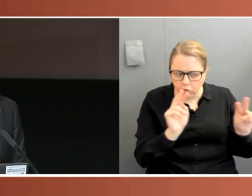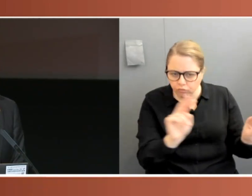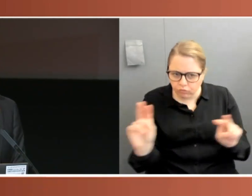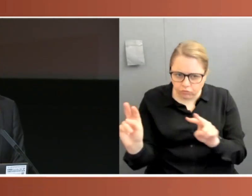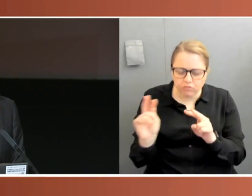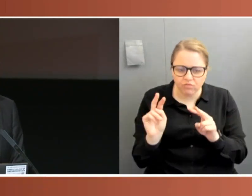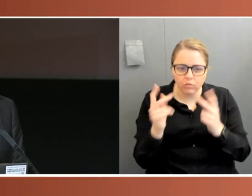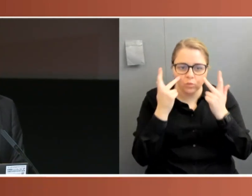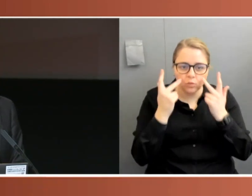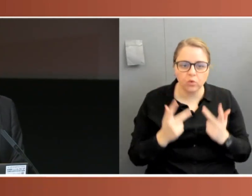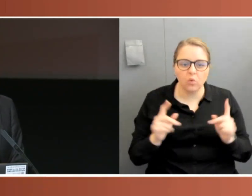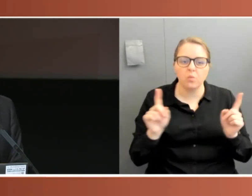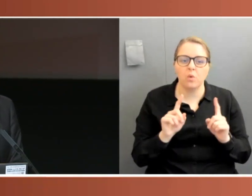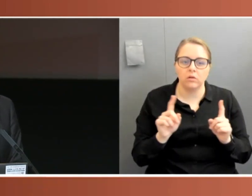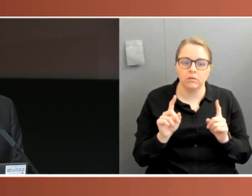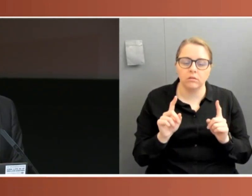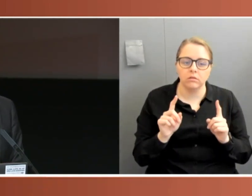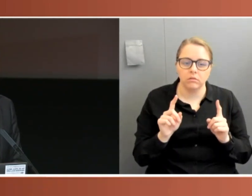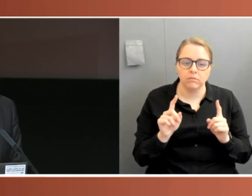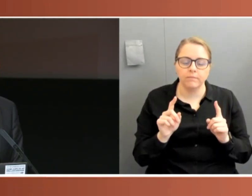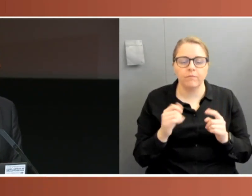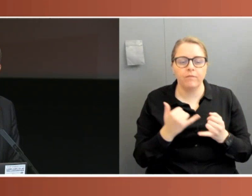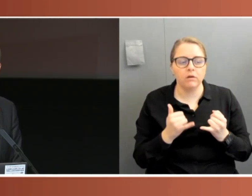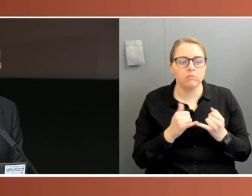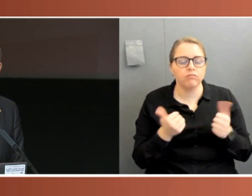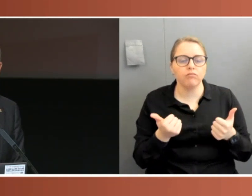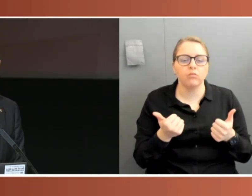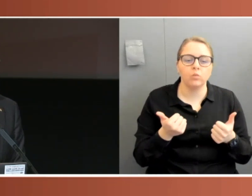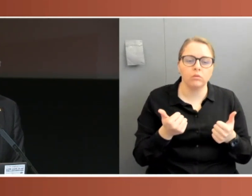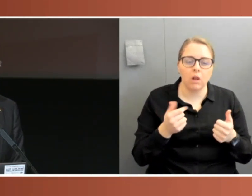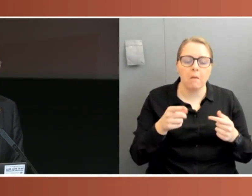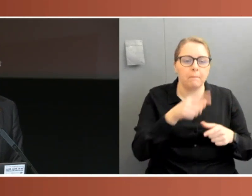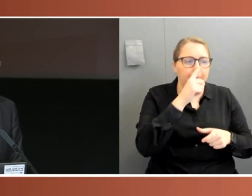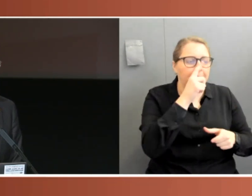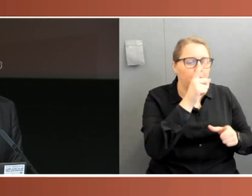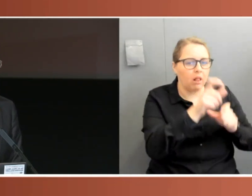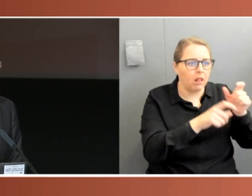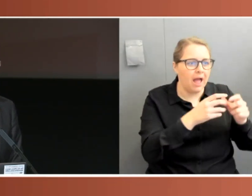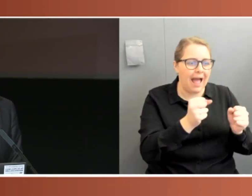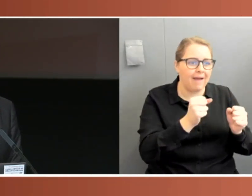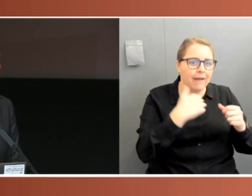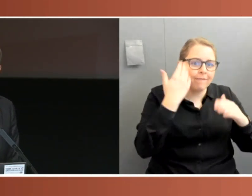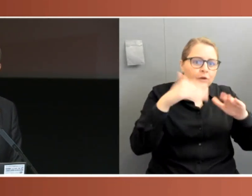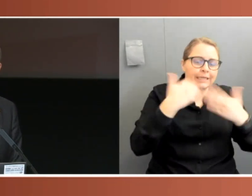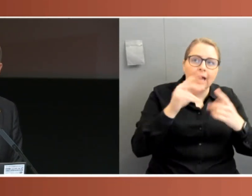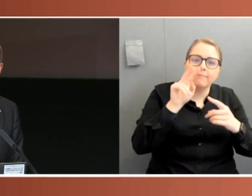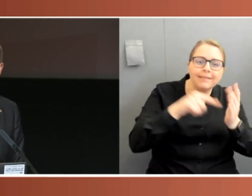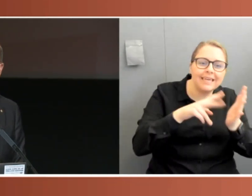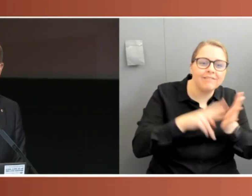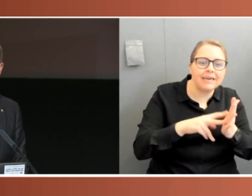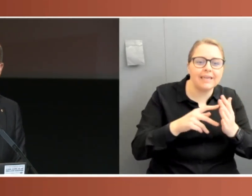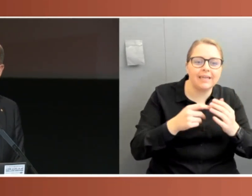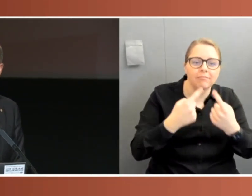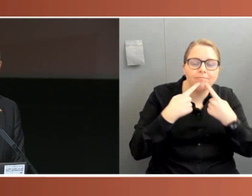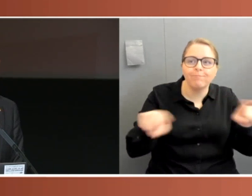was often very convenient. As citizens were faced with daily press conferences, that was the way they received their information,